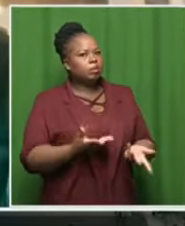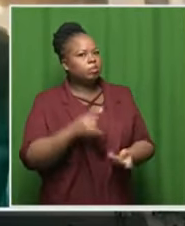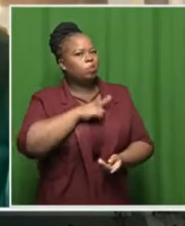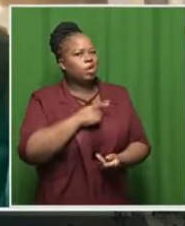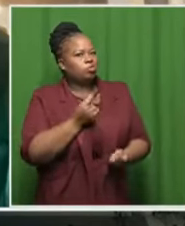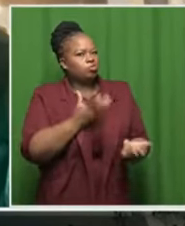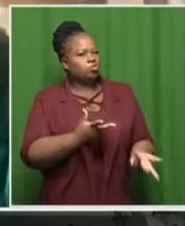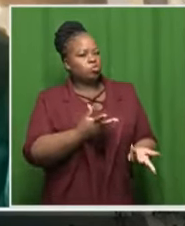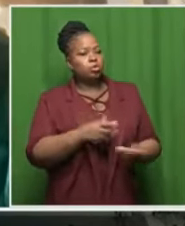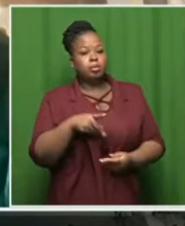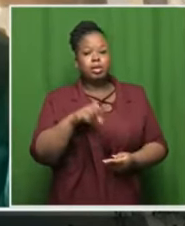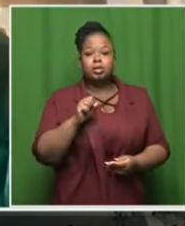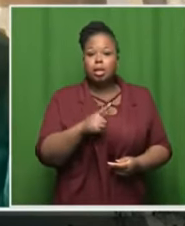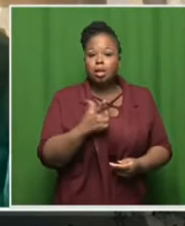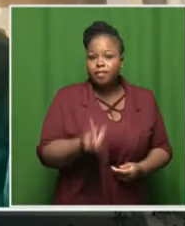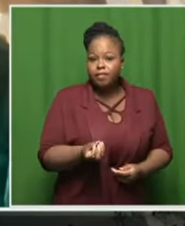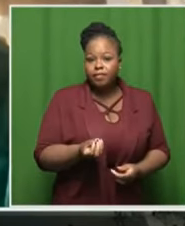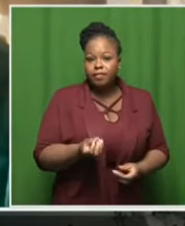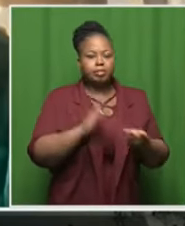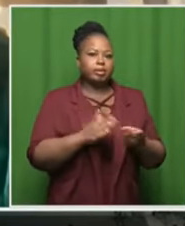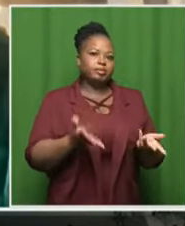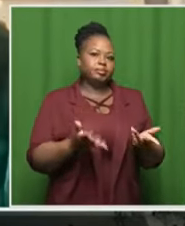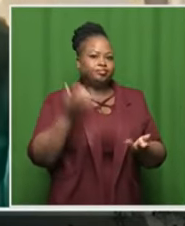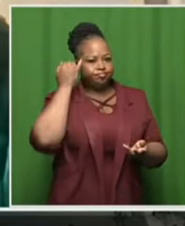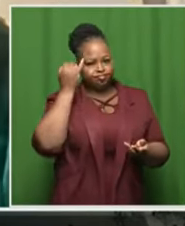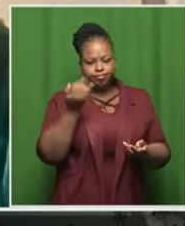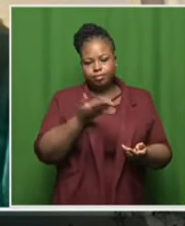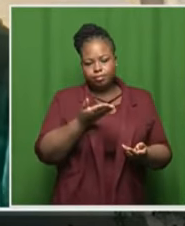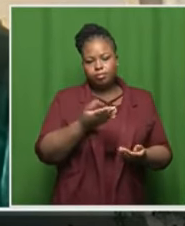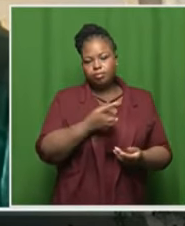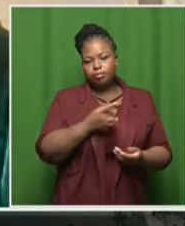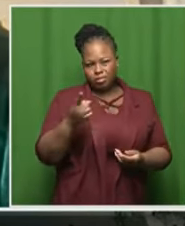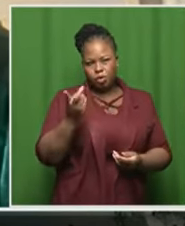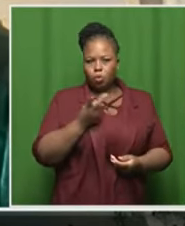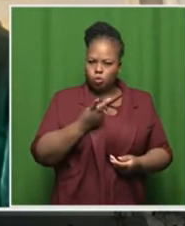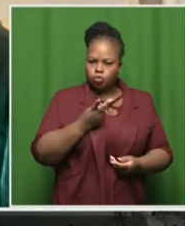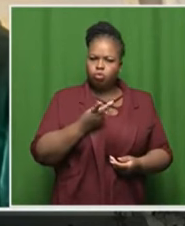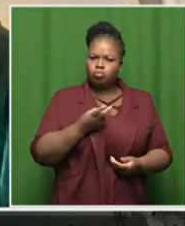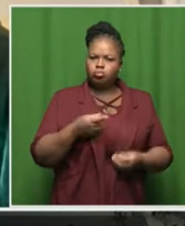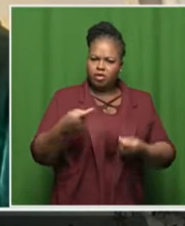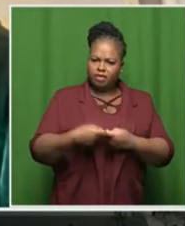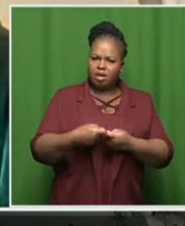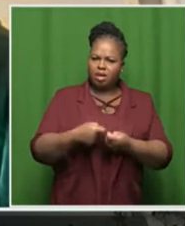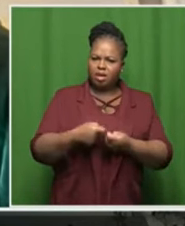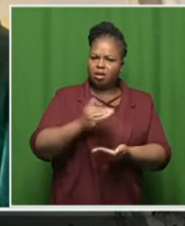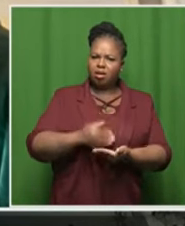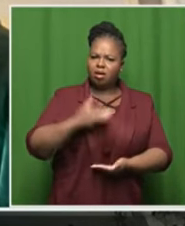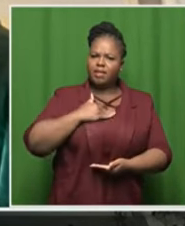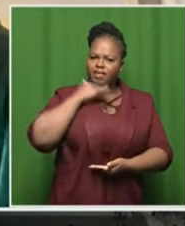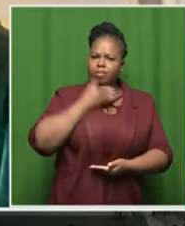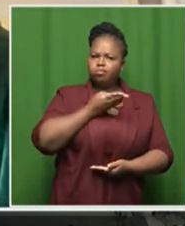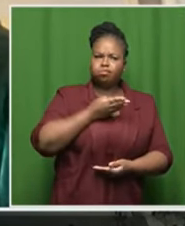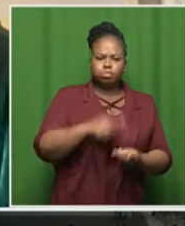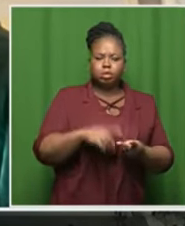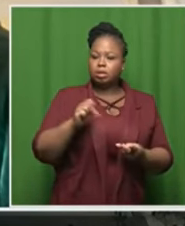do that you've got the psl um one would imagine that they are adequately funded um you know